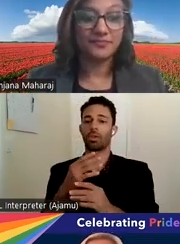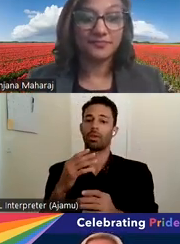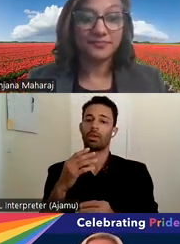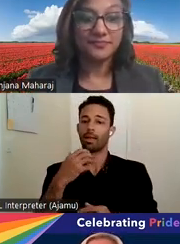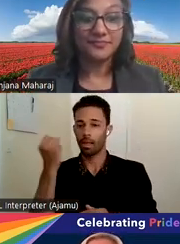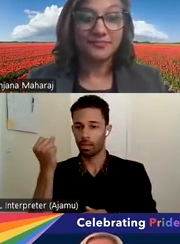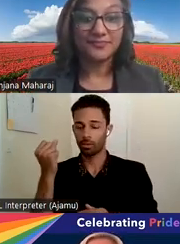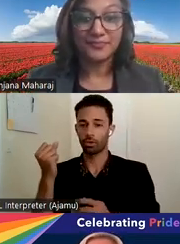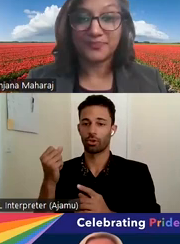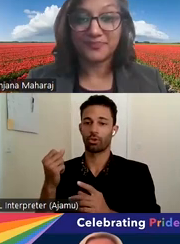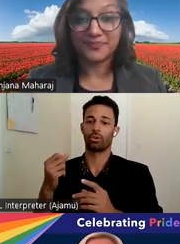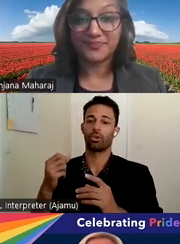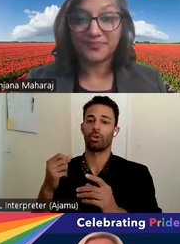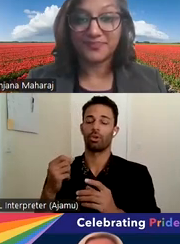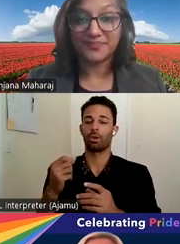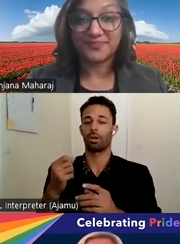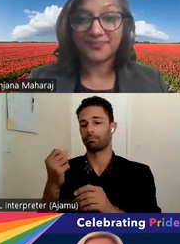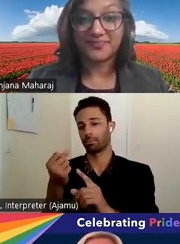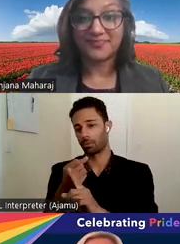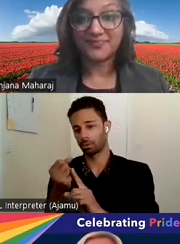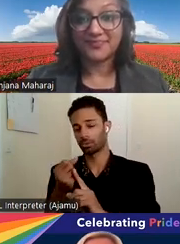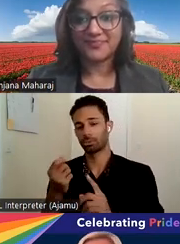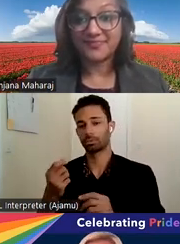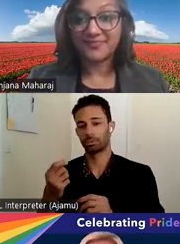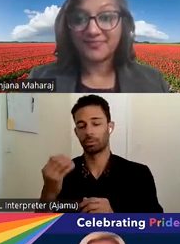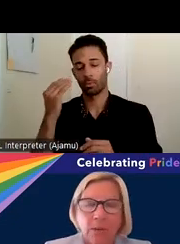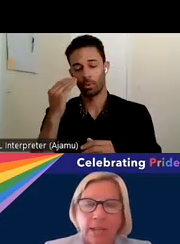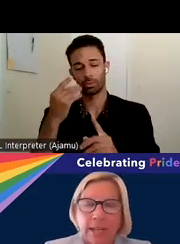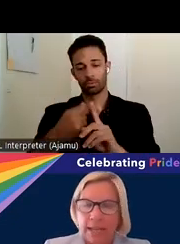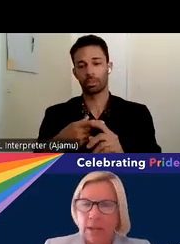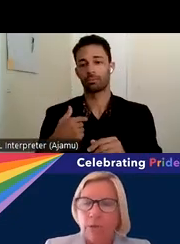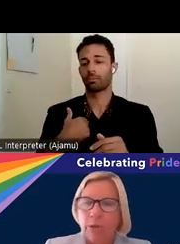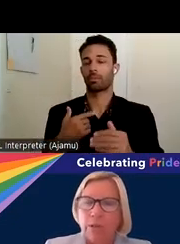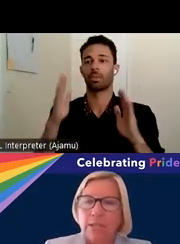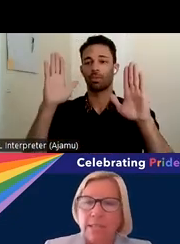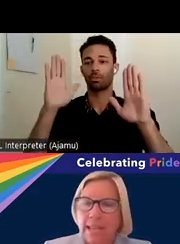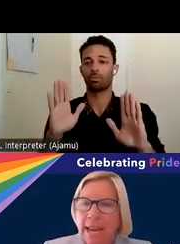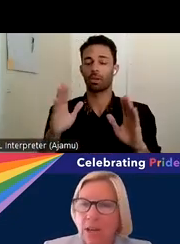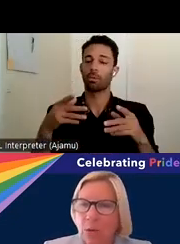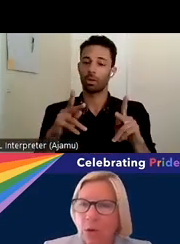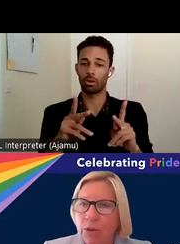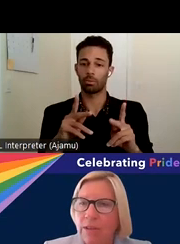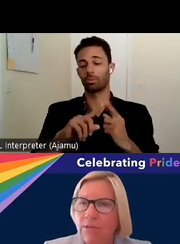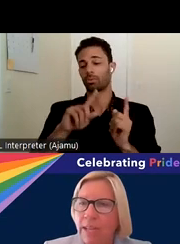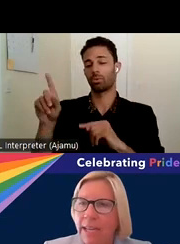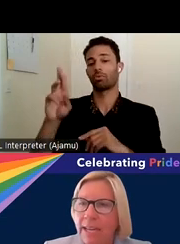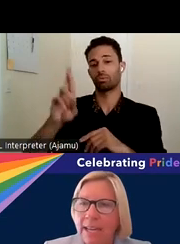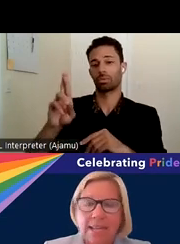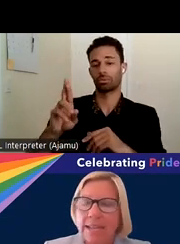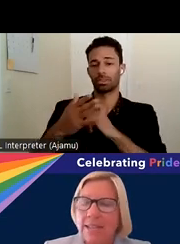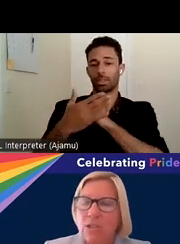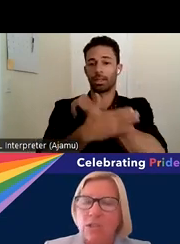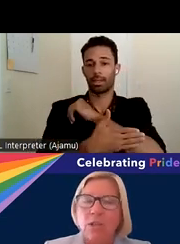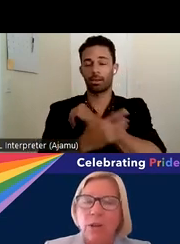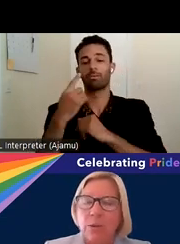had an incredible opportunity earlier in the month to be in Riverside County for their sixth annual convening.